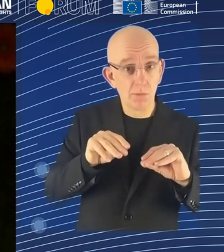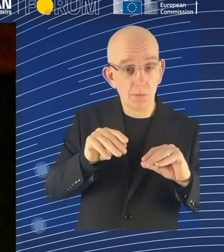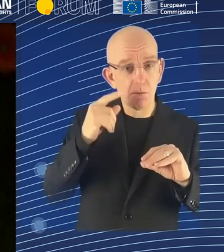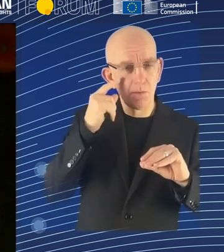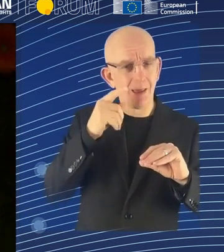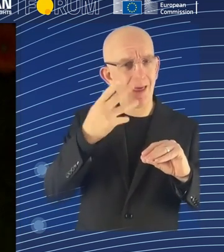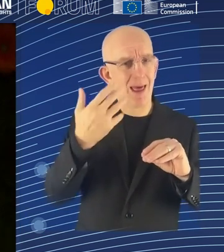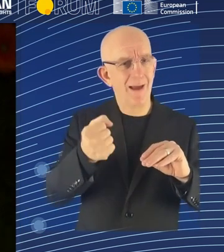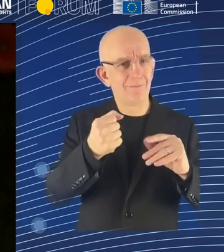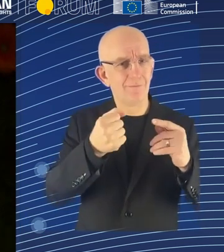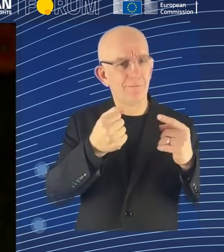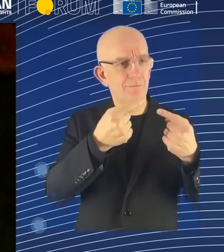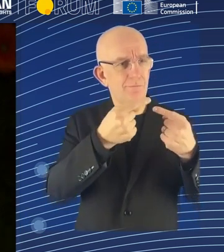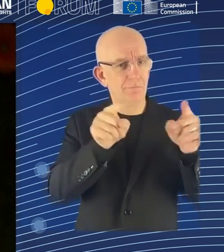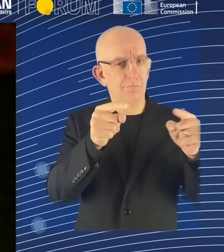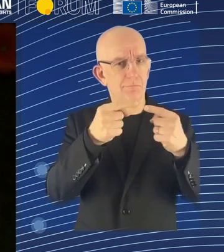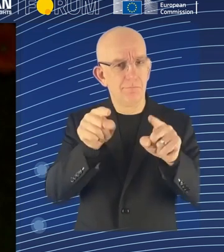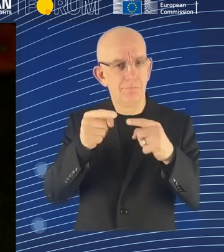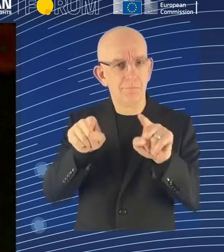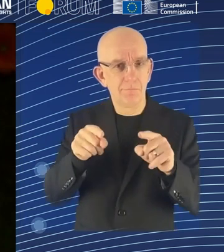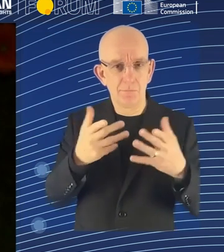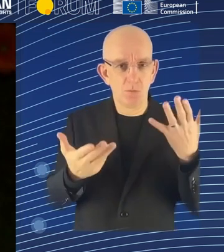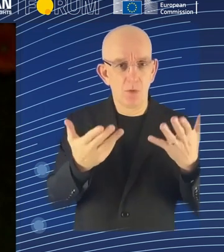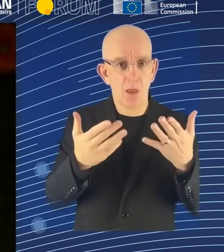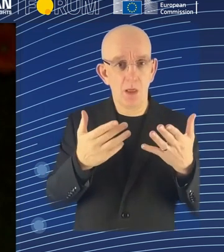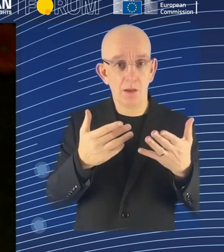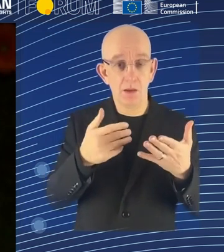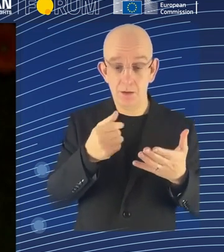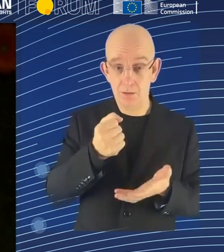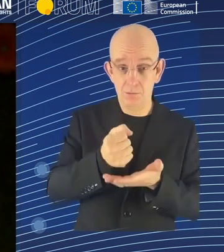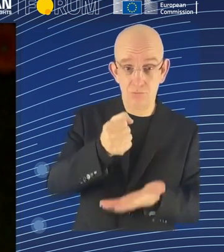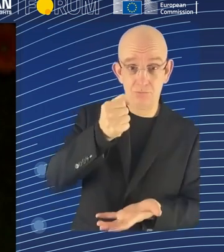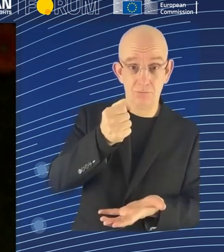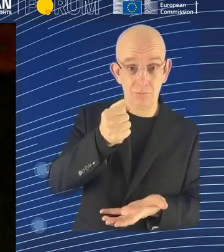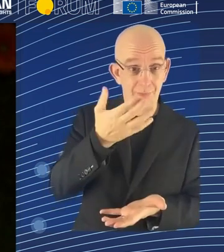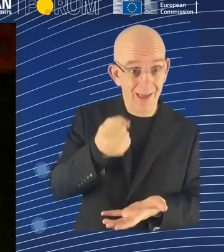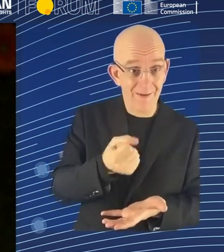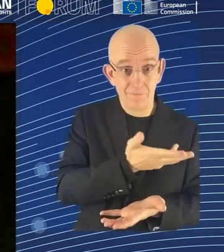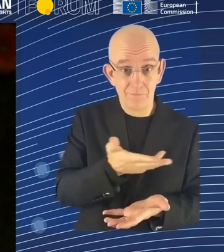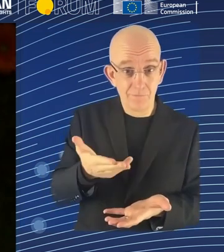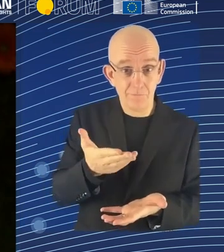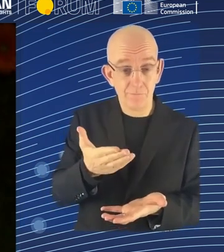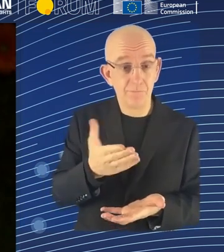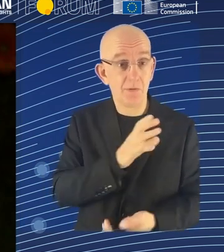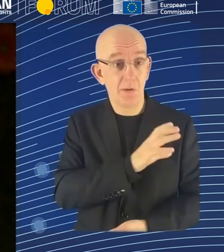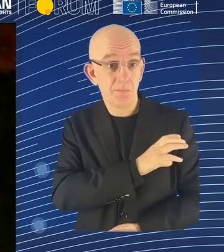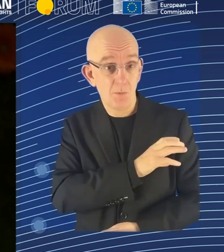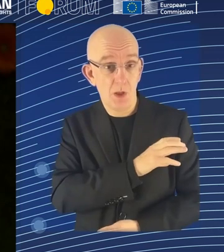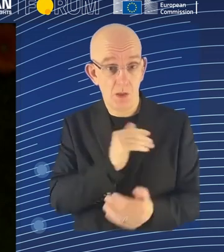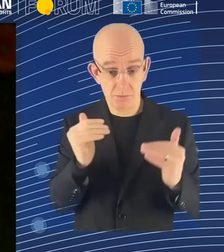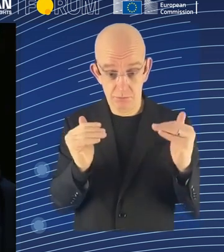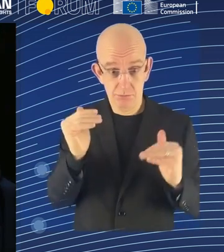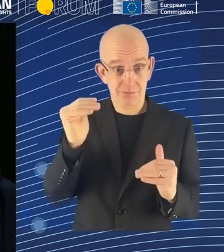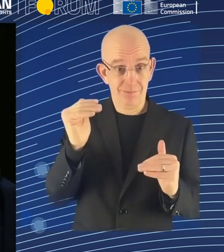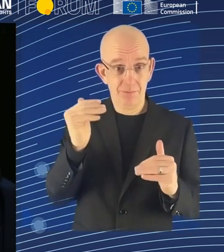And also, because, for instance, like, just a little example before I finish the talk.